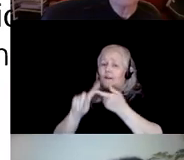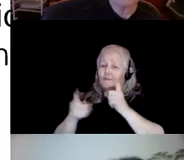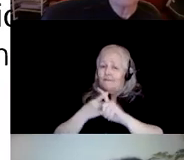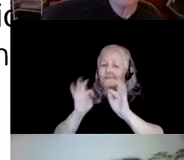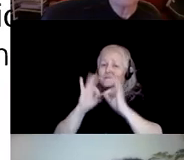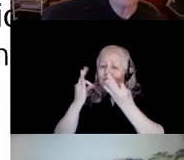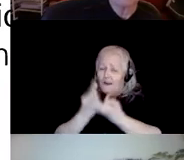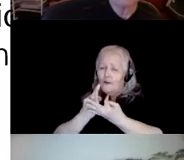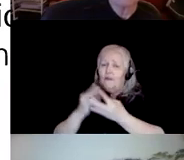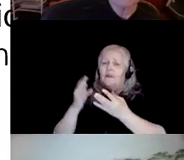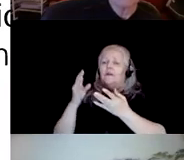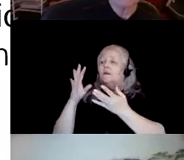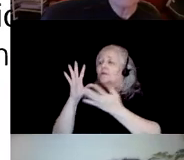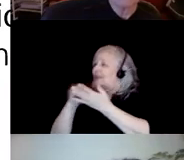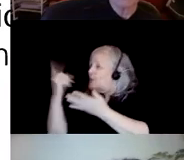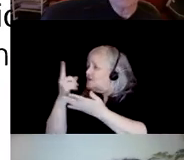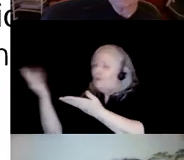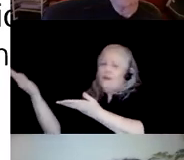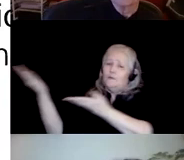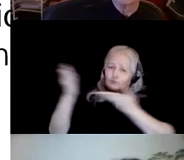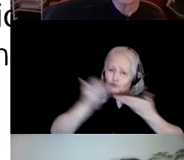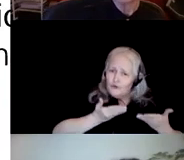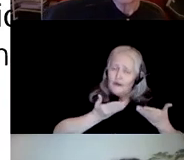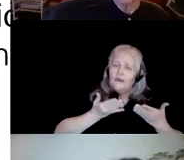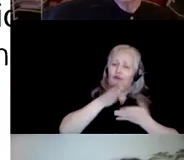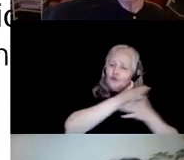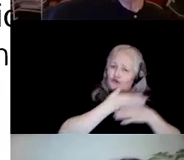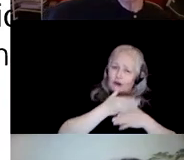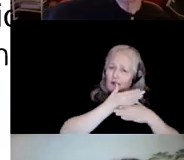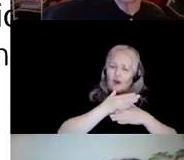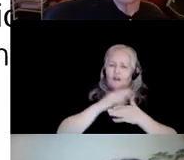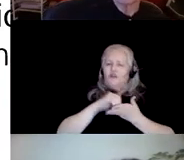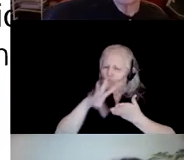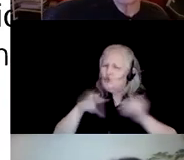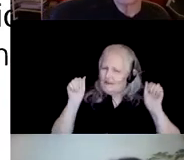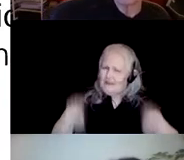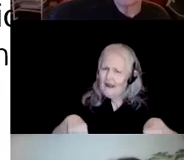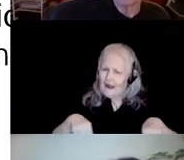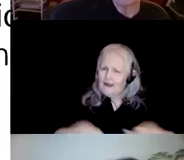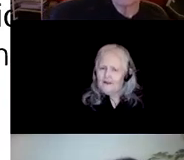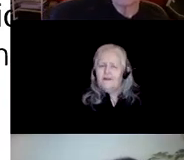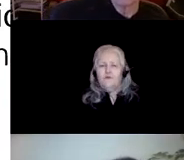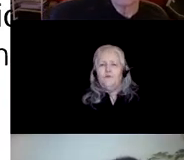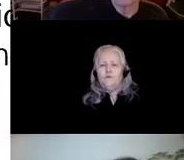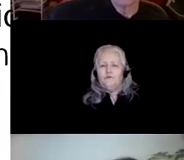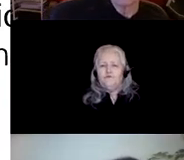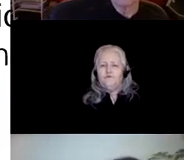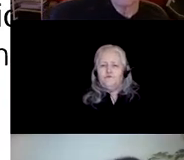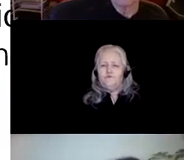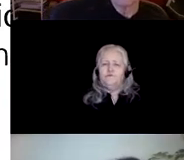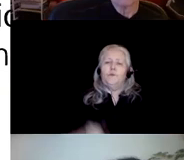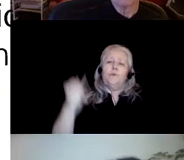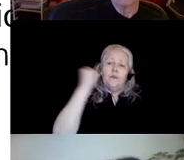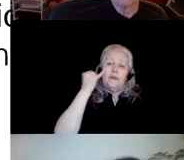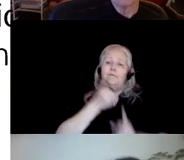back findings in a relevant way. could make, you know, students can do this kind of thing. If you're involved in hiring